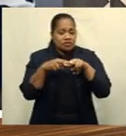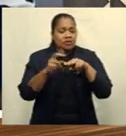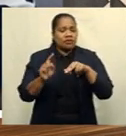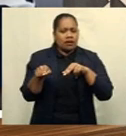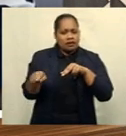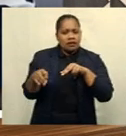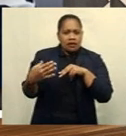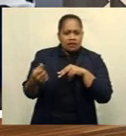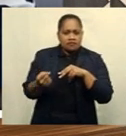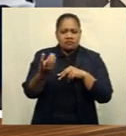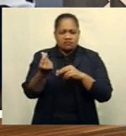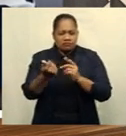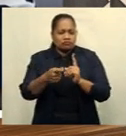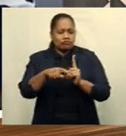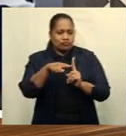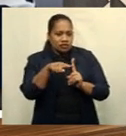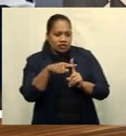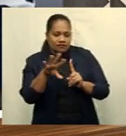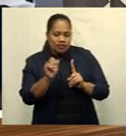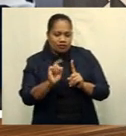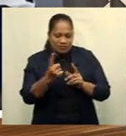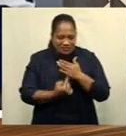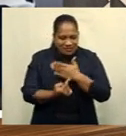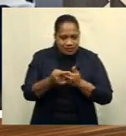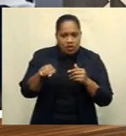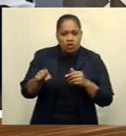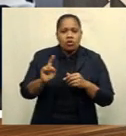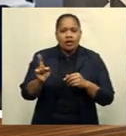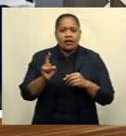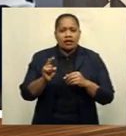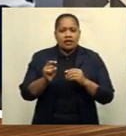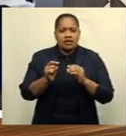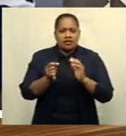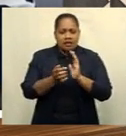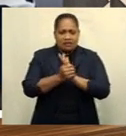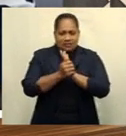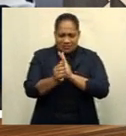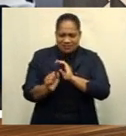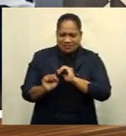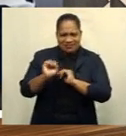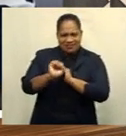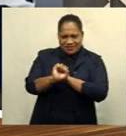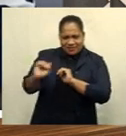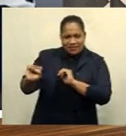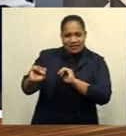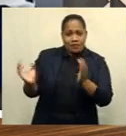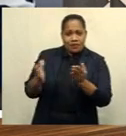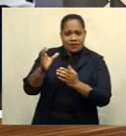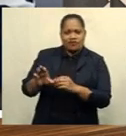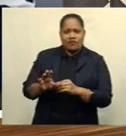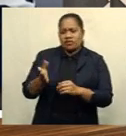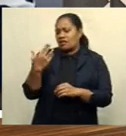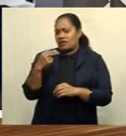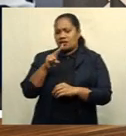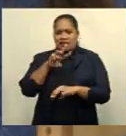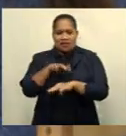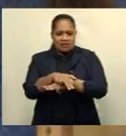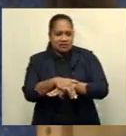some positives from the current situation by upskilling its players and officials over the last two months. Akuladama has more.